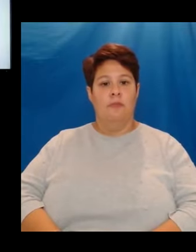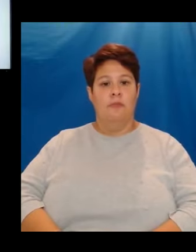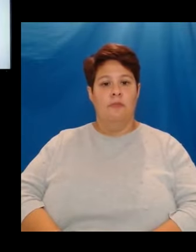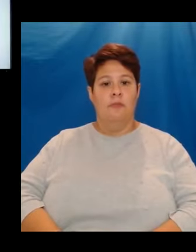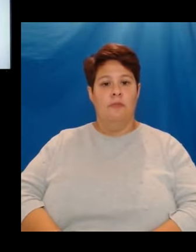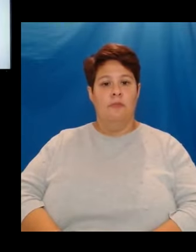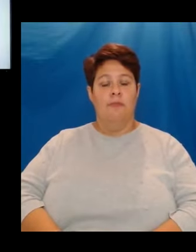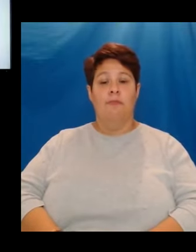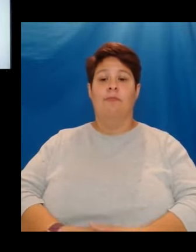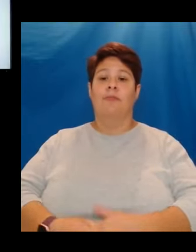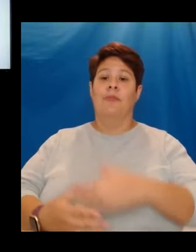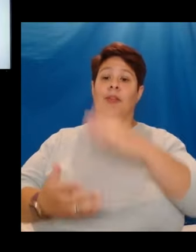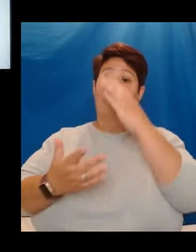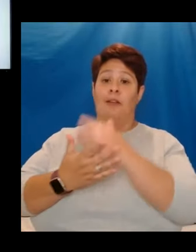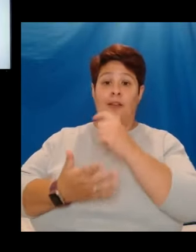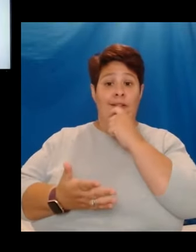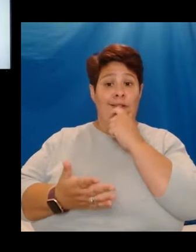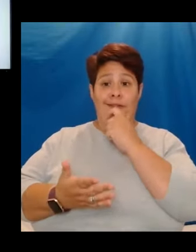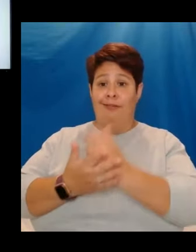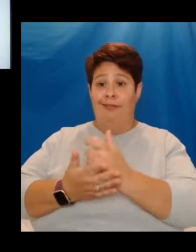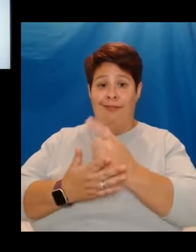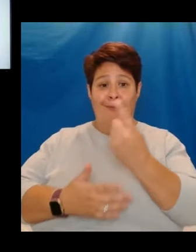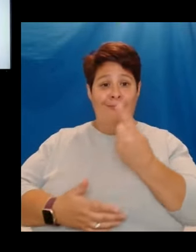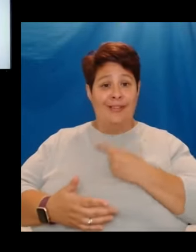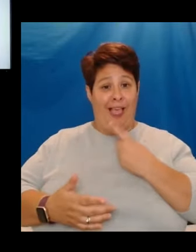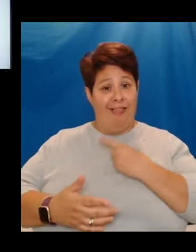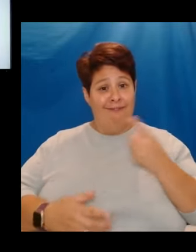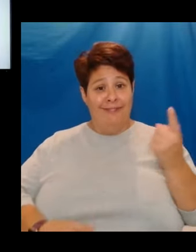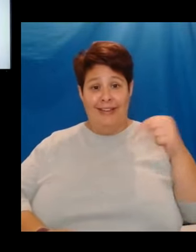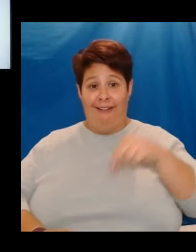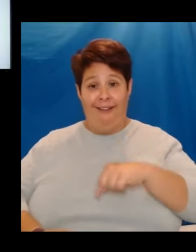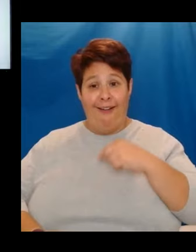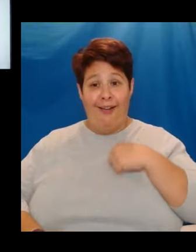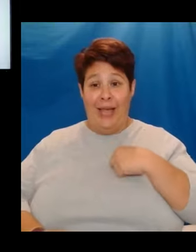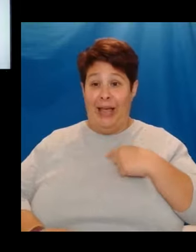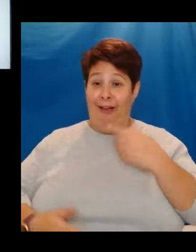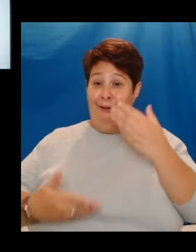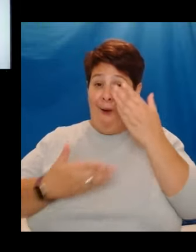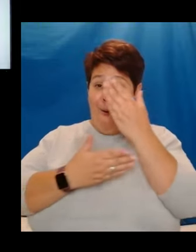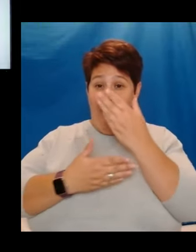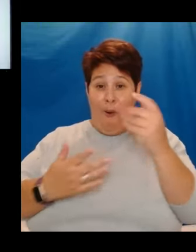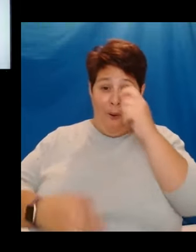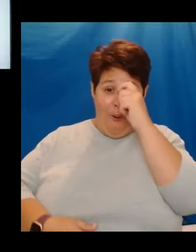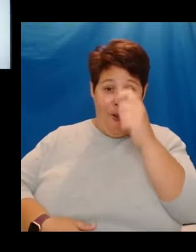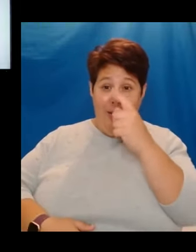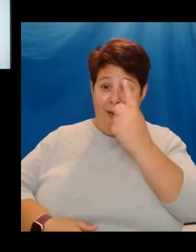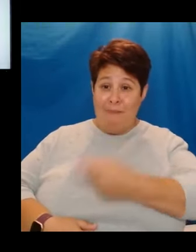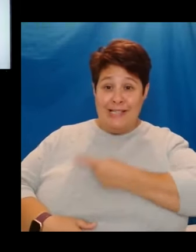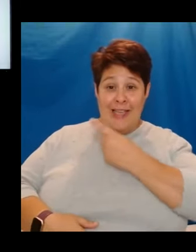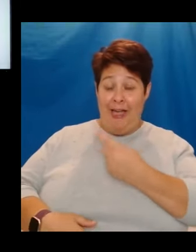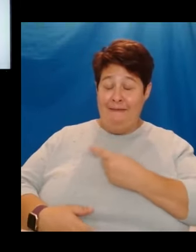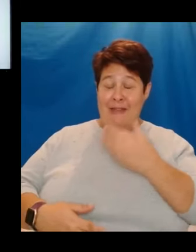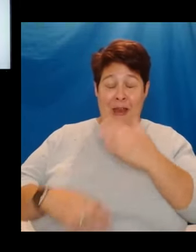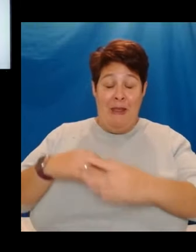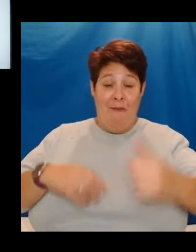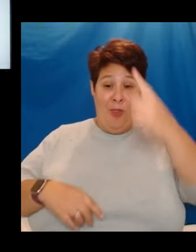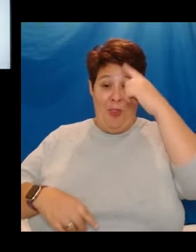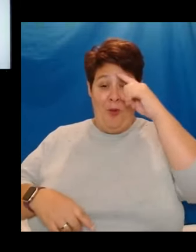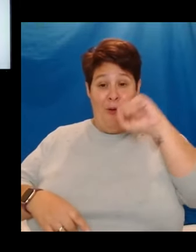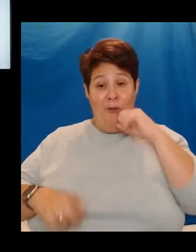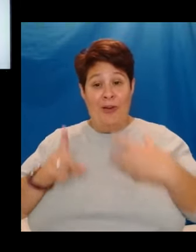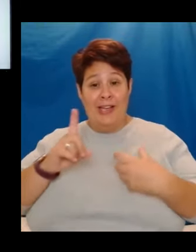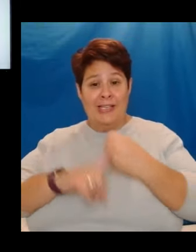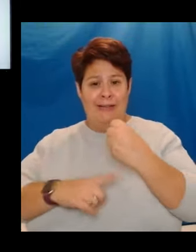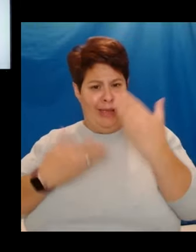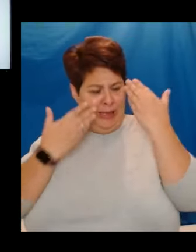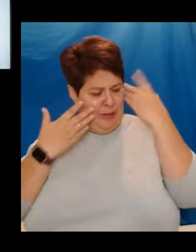I'm very surprised to be here. This is an honour I would never have even slightly guessed at. I don't quite know why I've